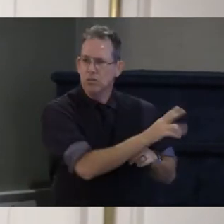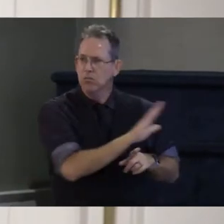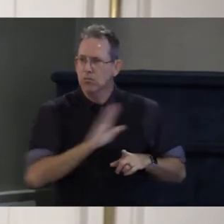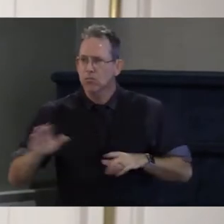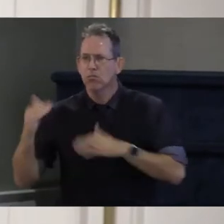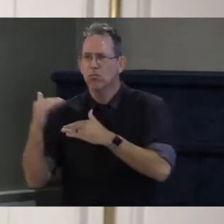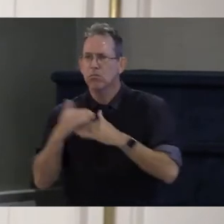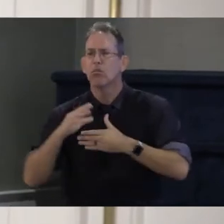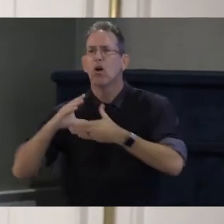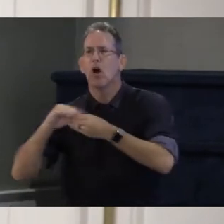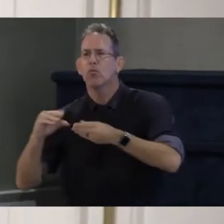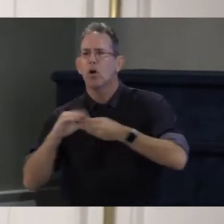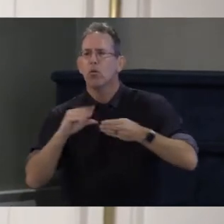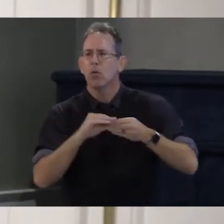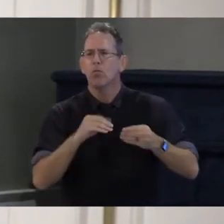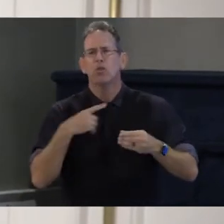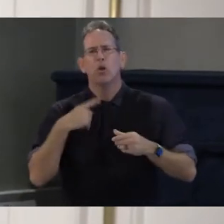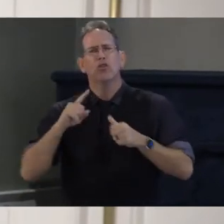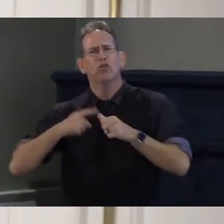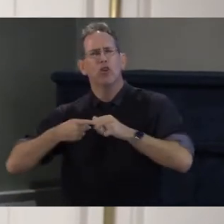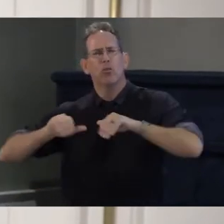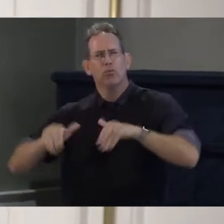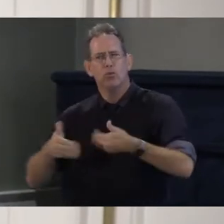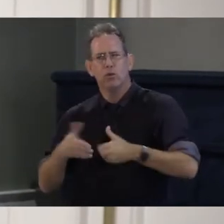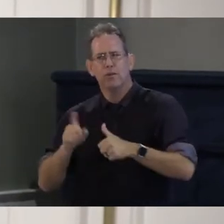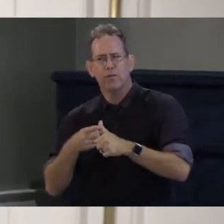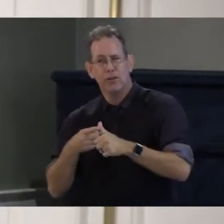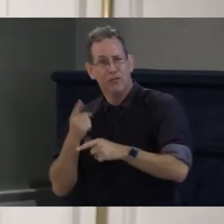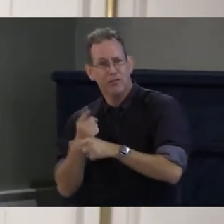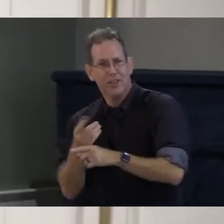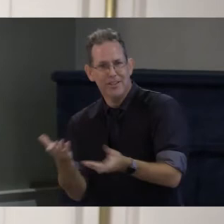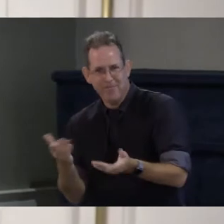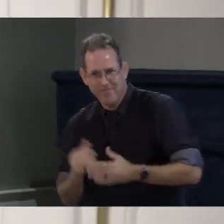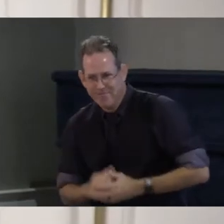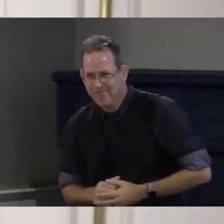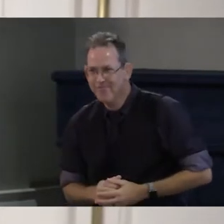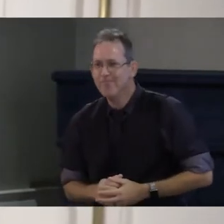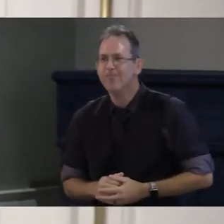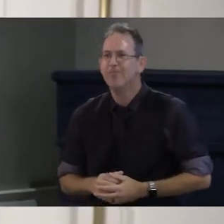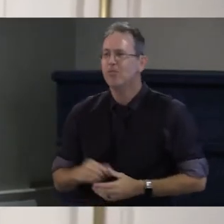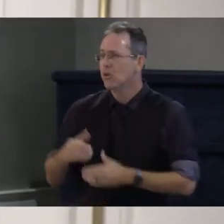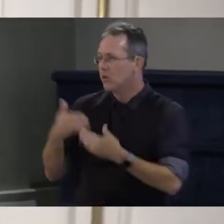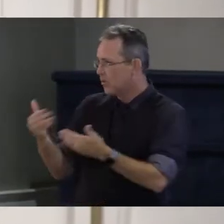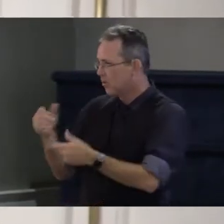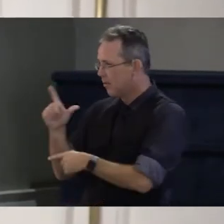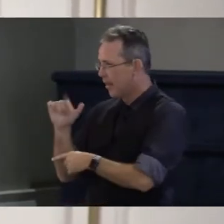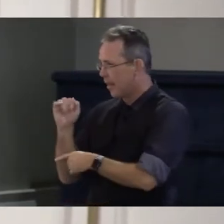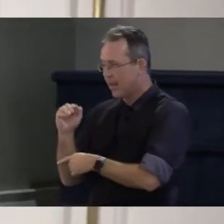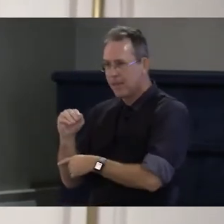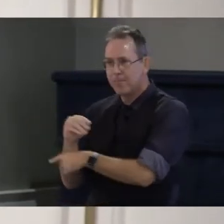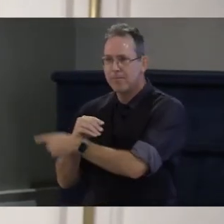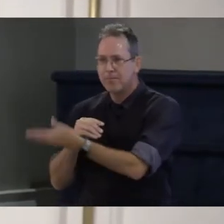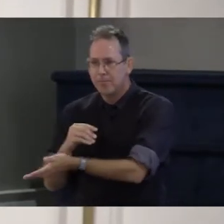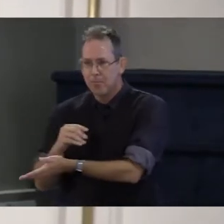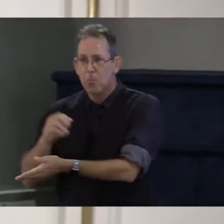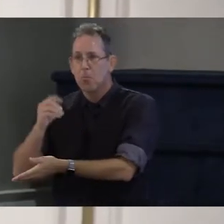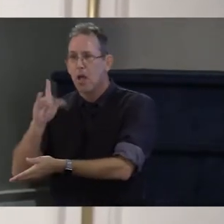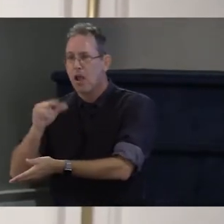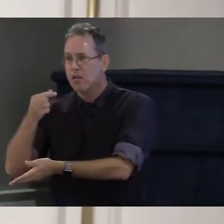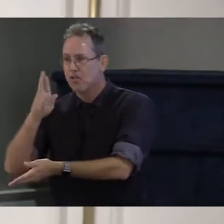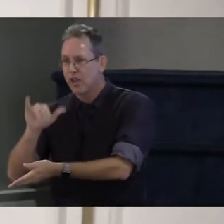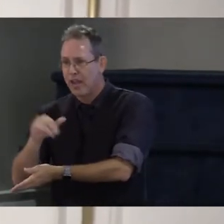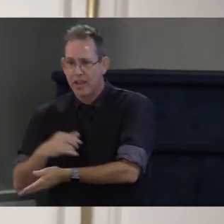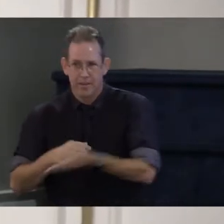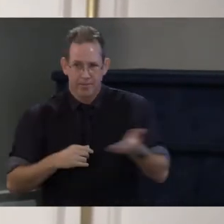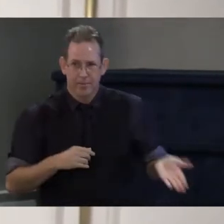candidates to folks who don't know them already we have Liam Madden we have Molly Gray we have Erica Reddick and we have